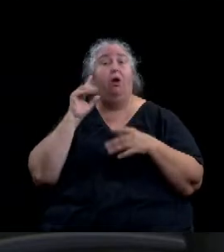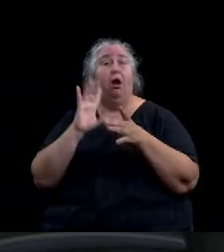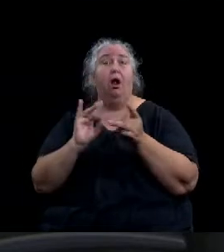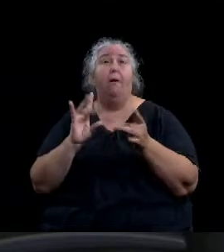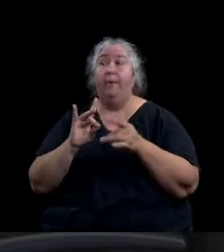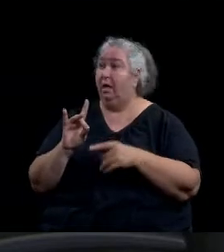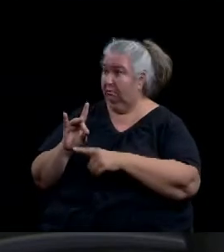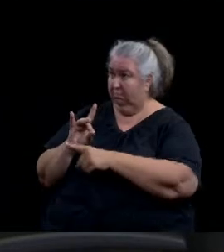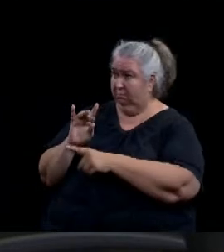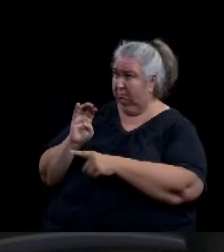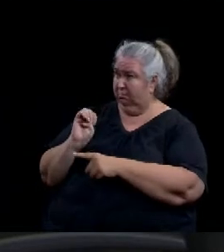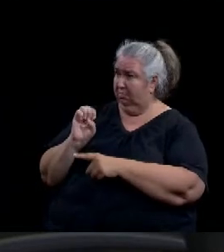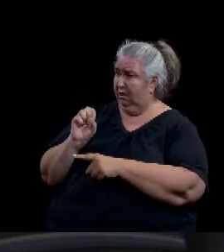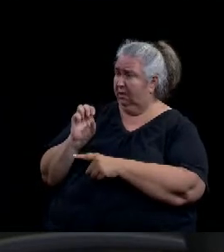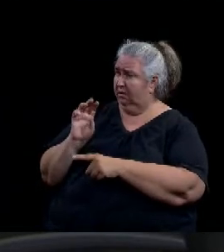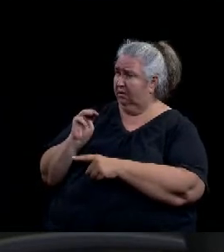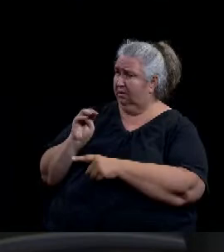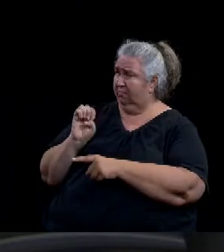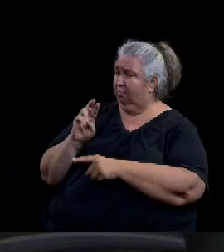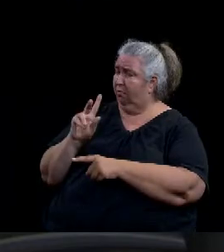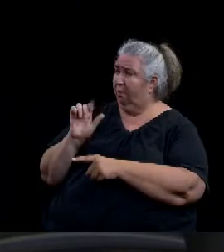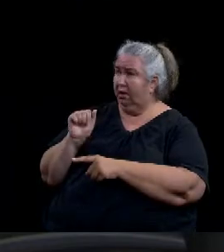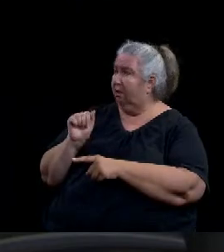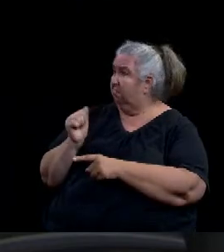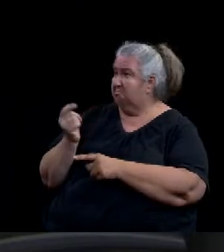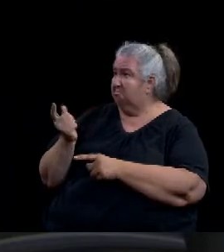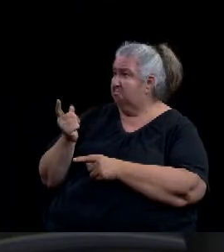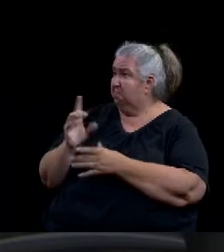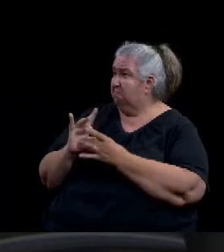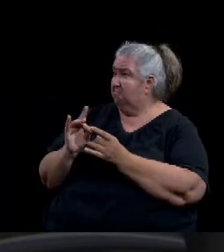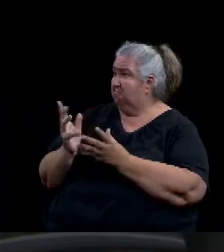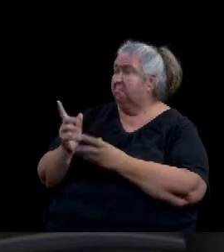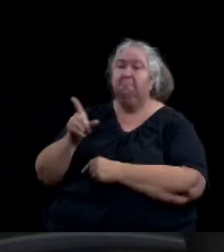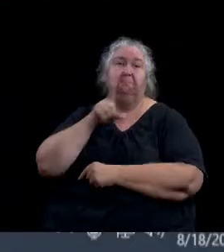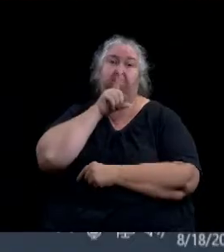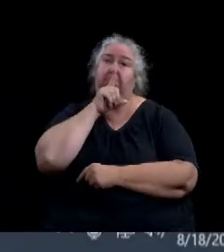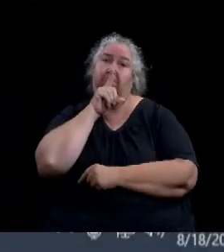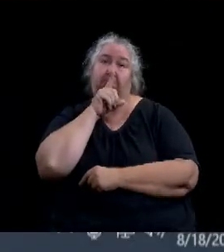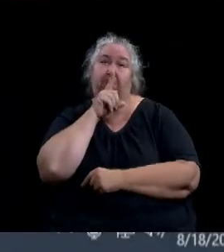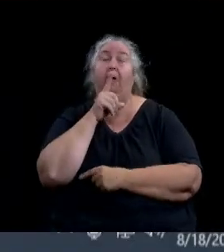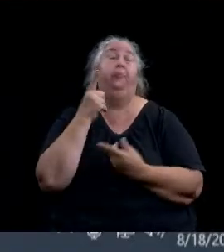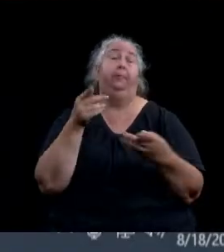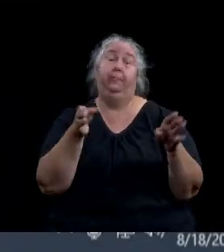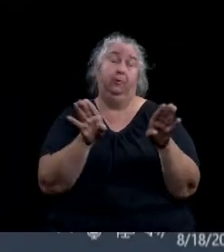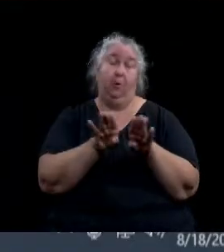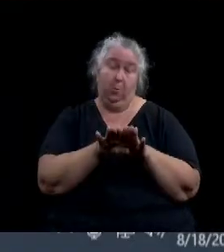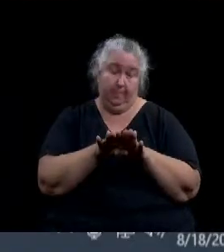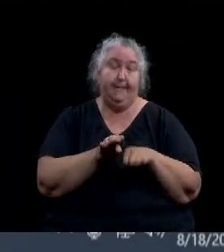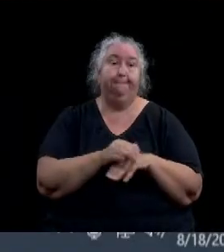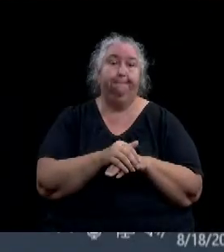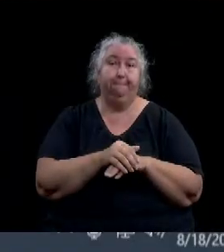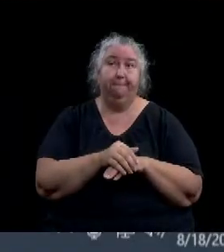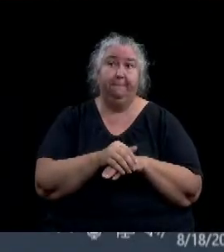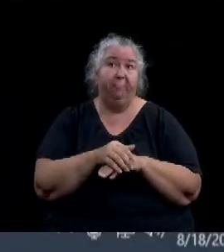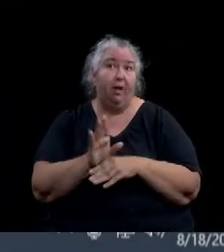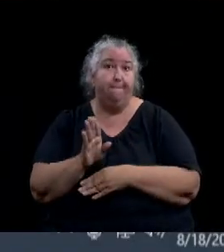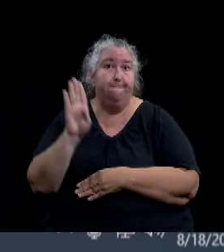No, sir. They did not. Okay. We'll close the public hearing. Is there a motion? Motion for approval.